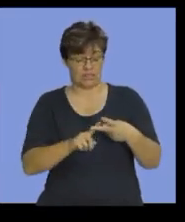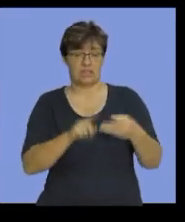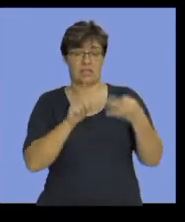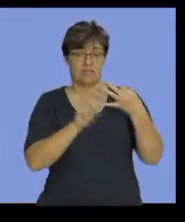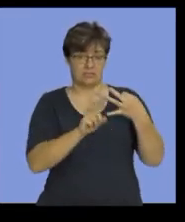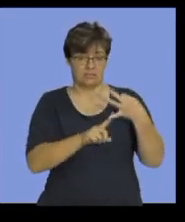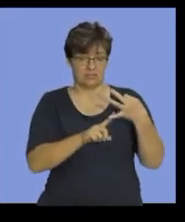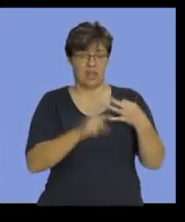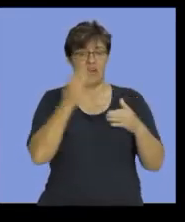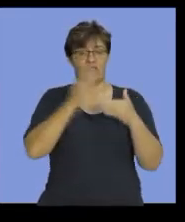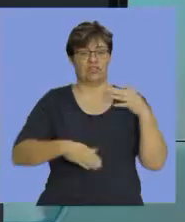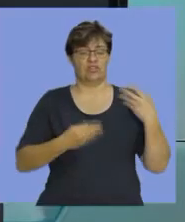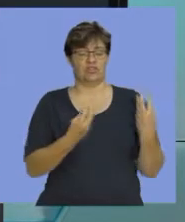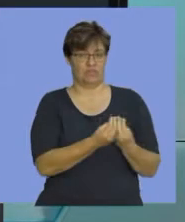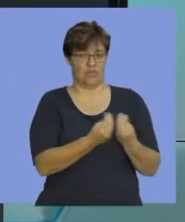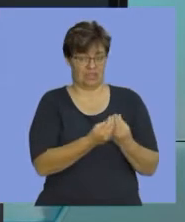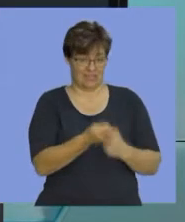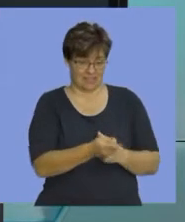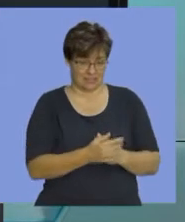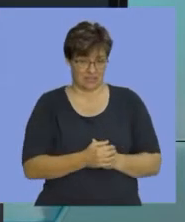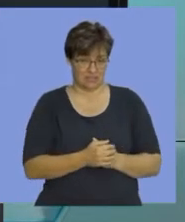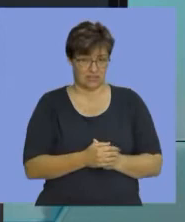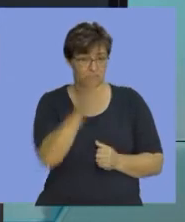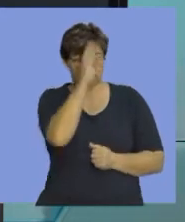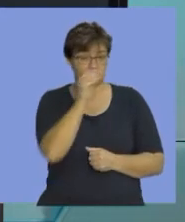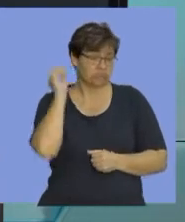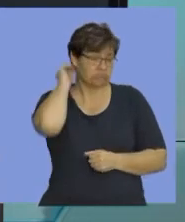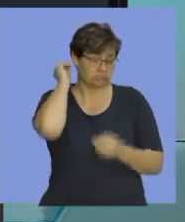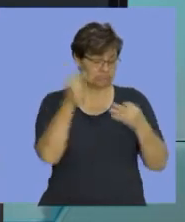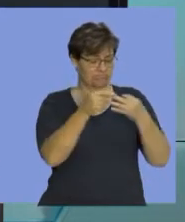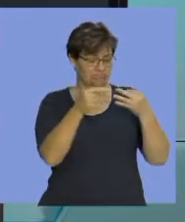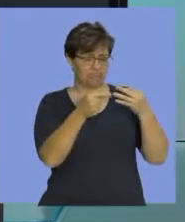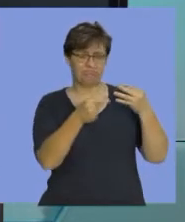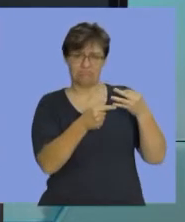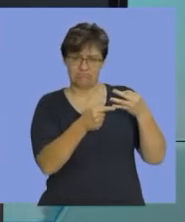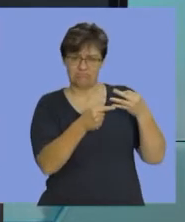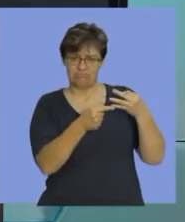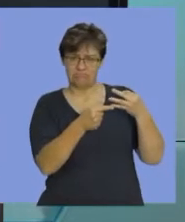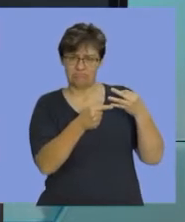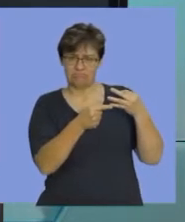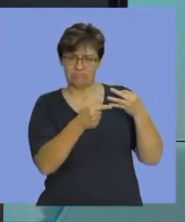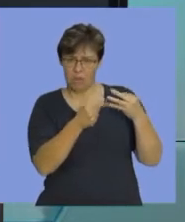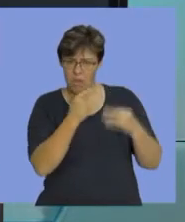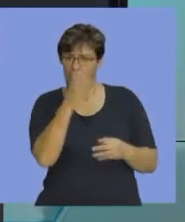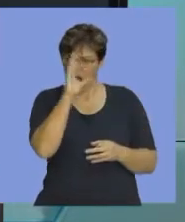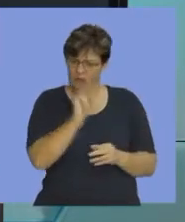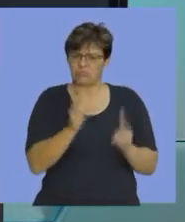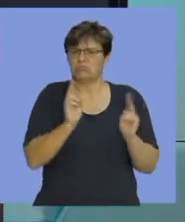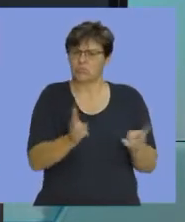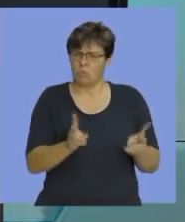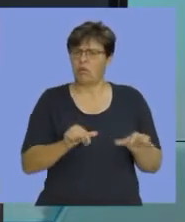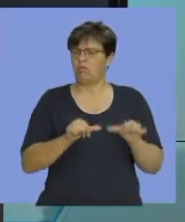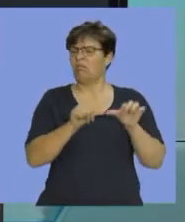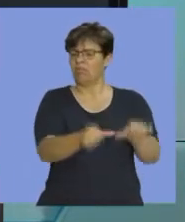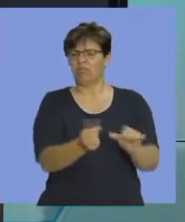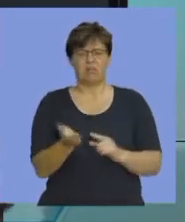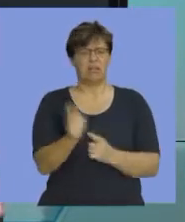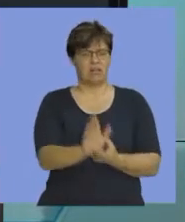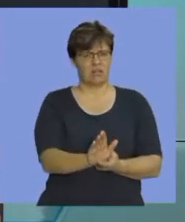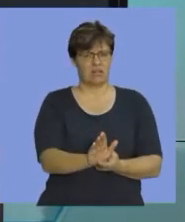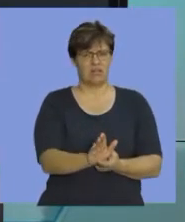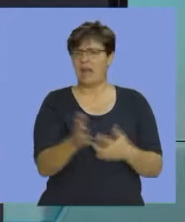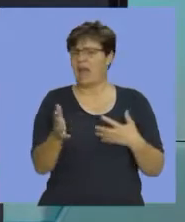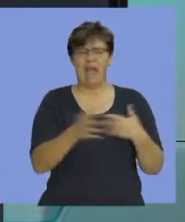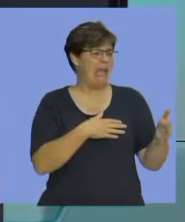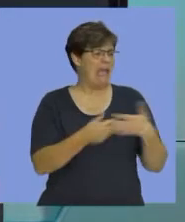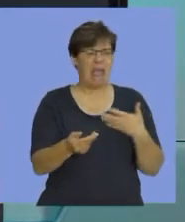your finished goods. Now, notice, these are the accounts that are normally asked for when this question appears in a